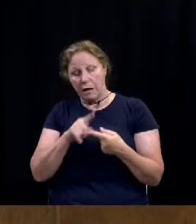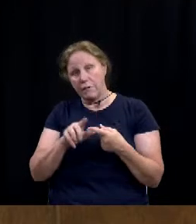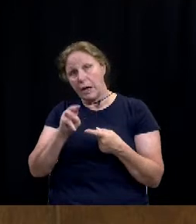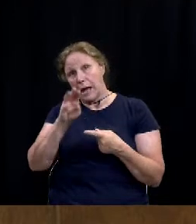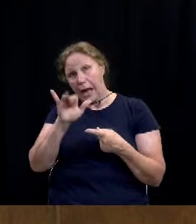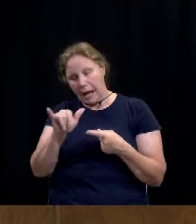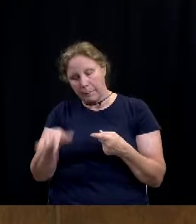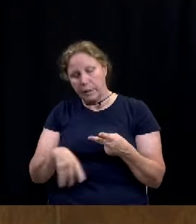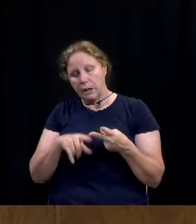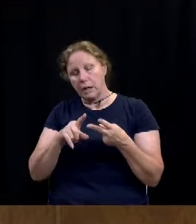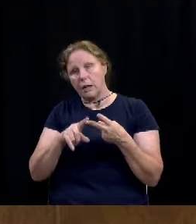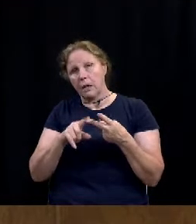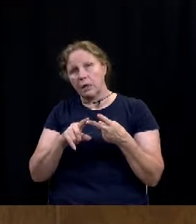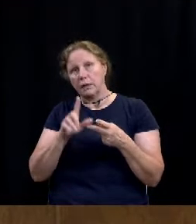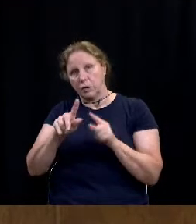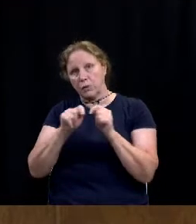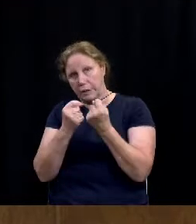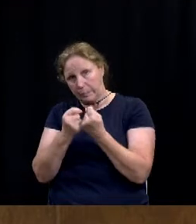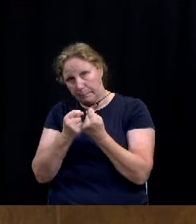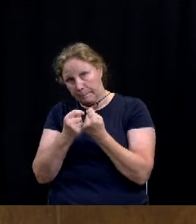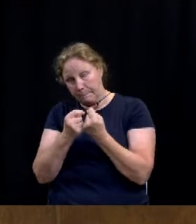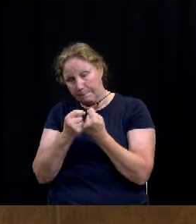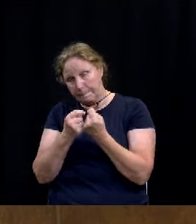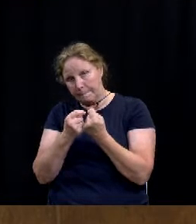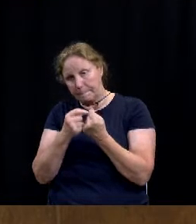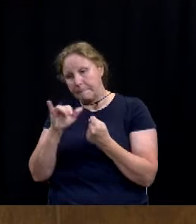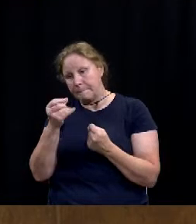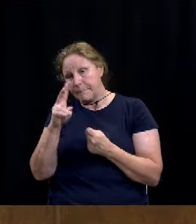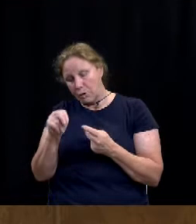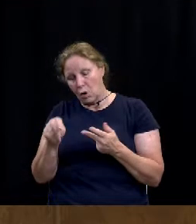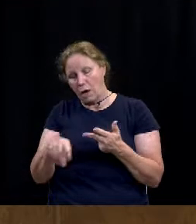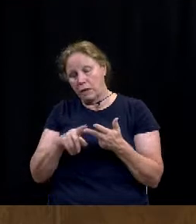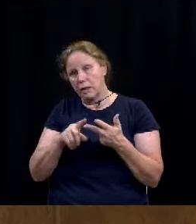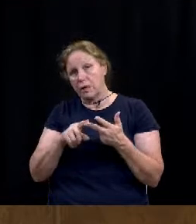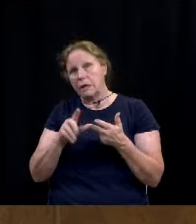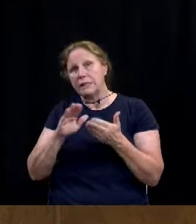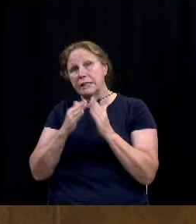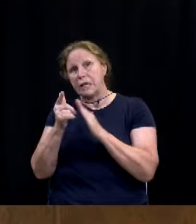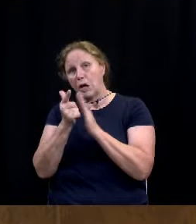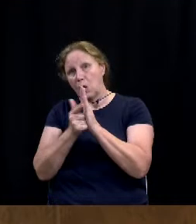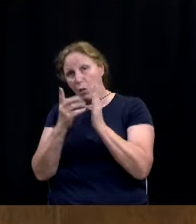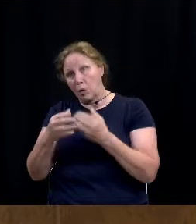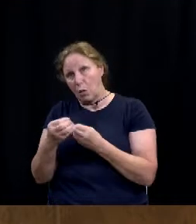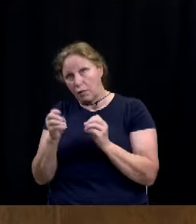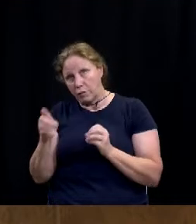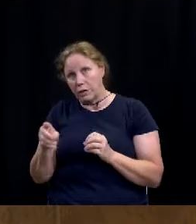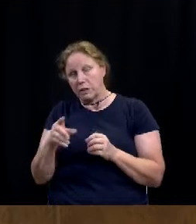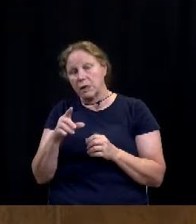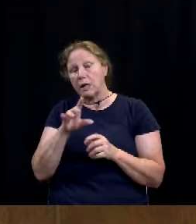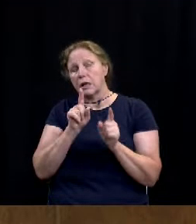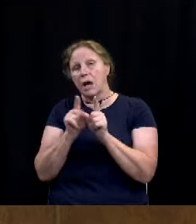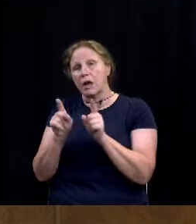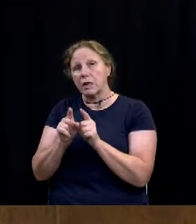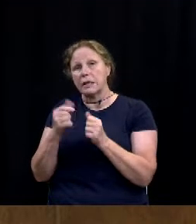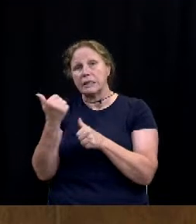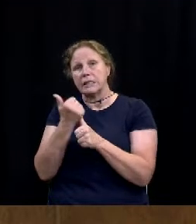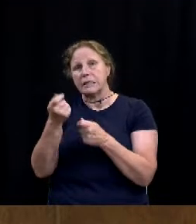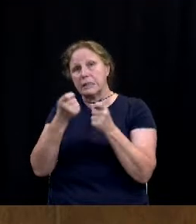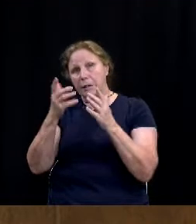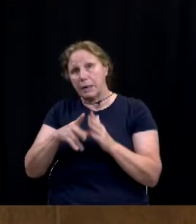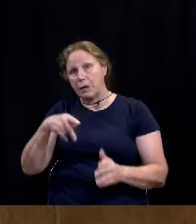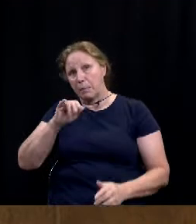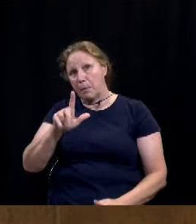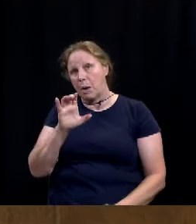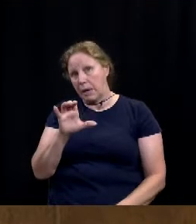Bellarley-Highland and her team, John Patterson in the city attorney's office, and finally, assistant city manager, Paul